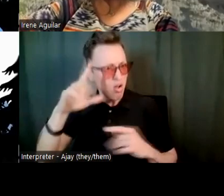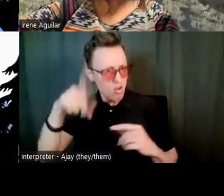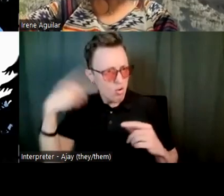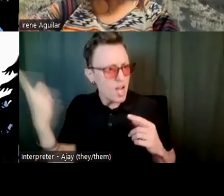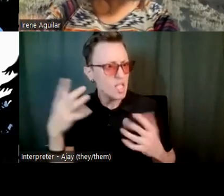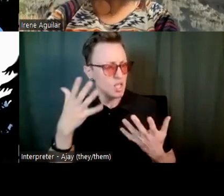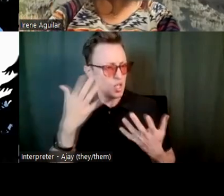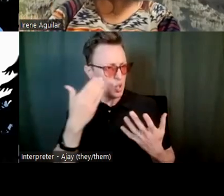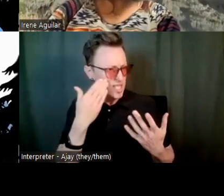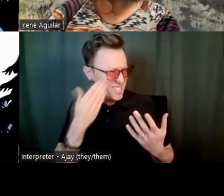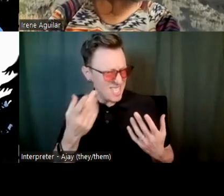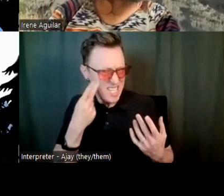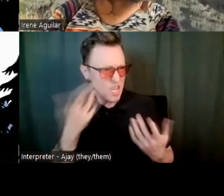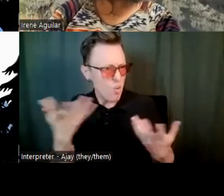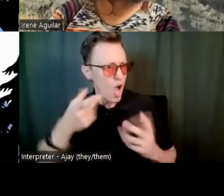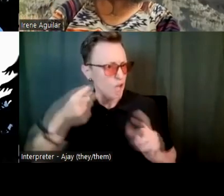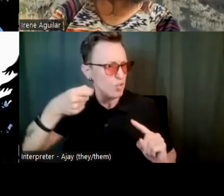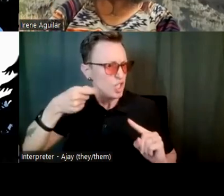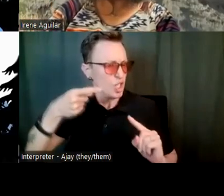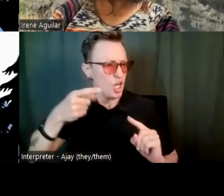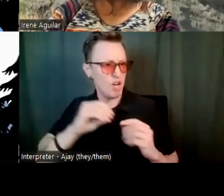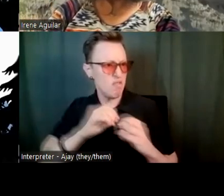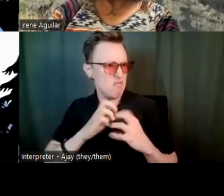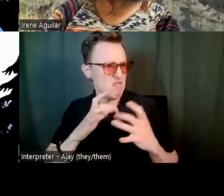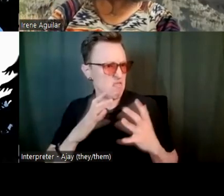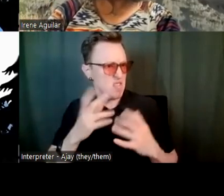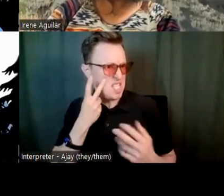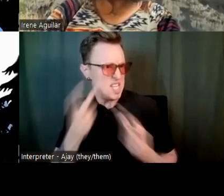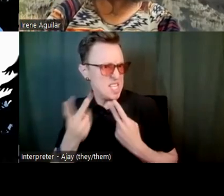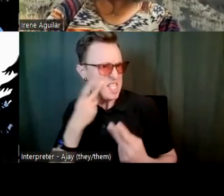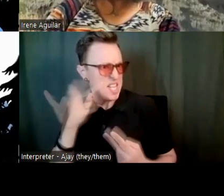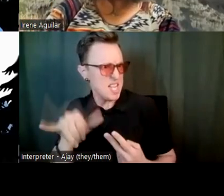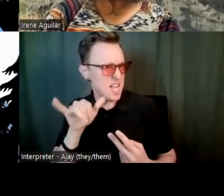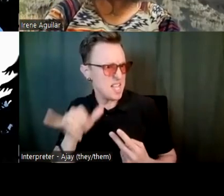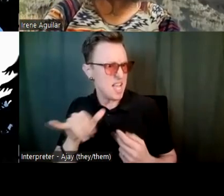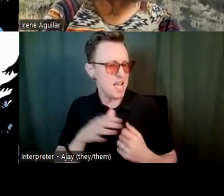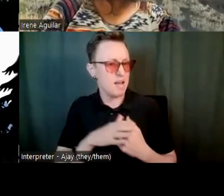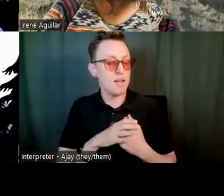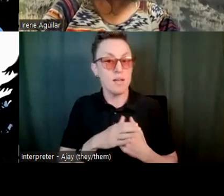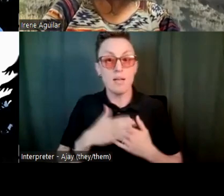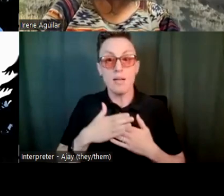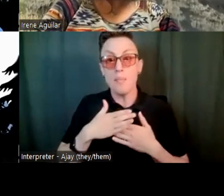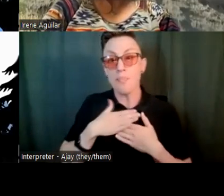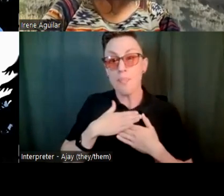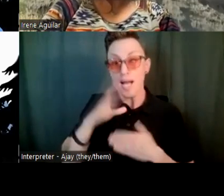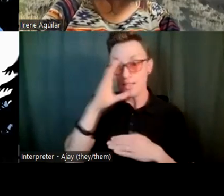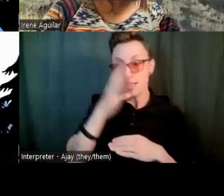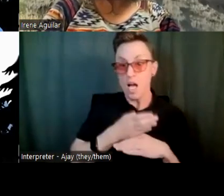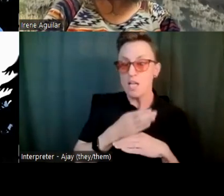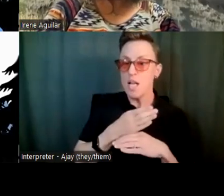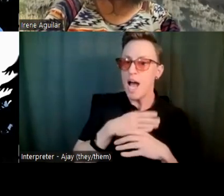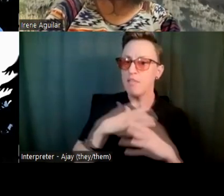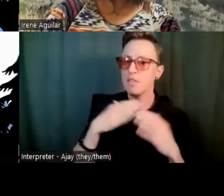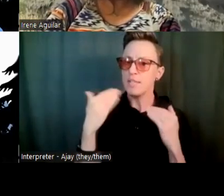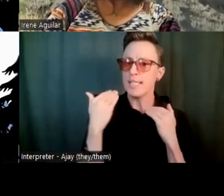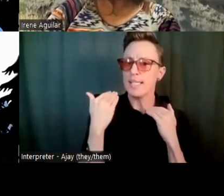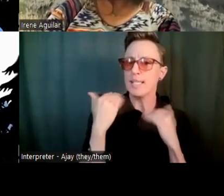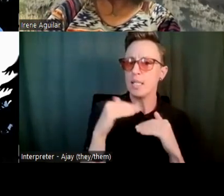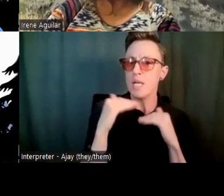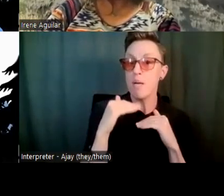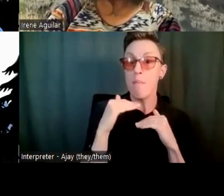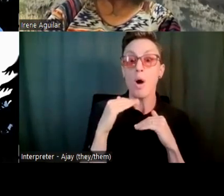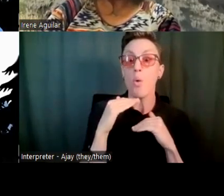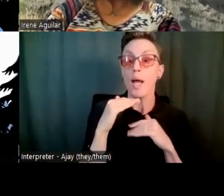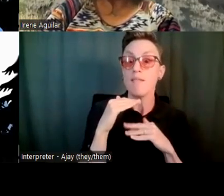him off? Because, you know, they're, my son can take so much, but then, you know, when he, when he eventually snaps,